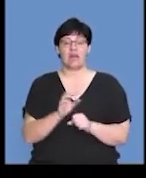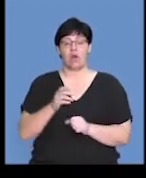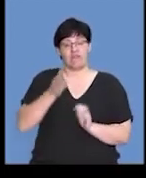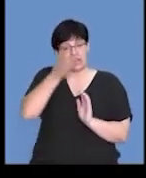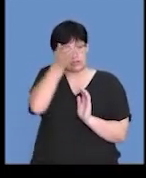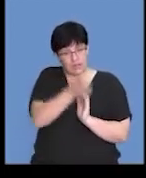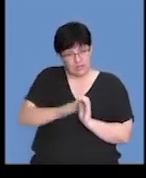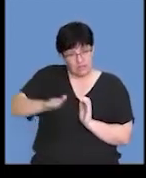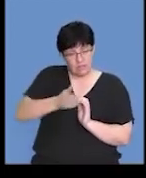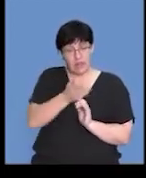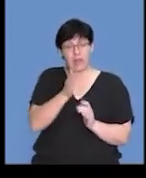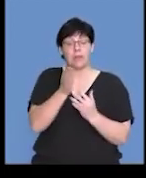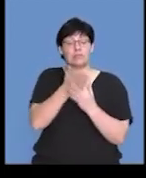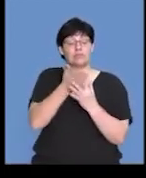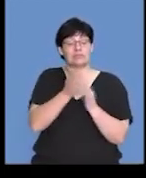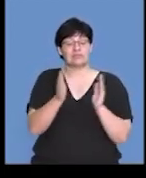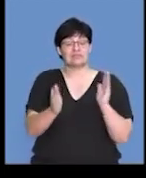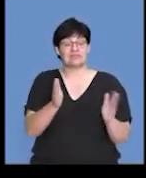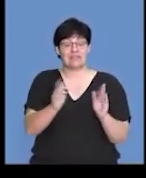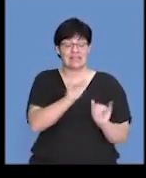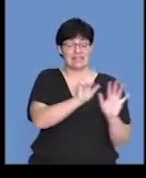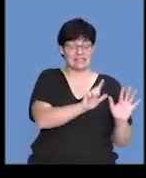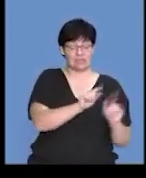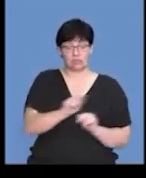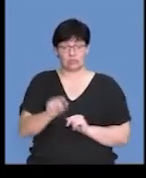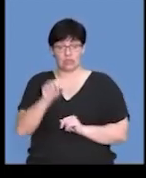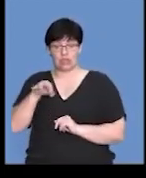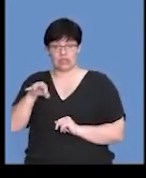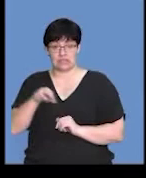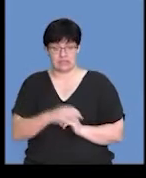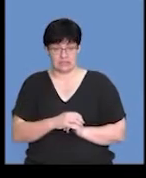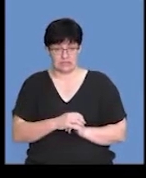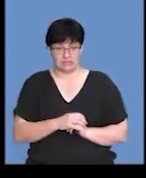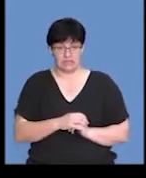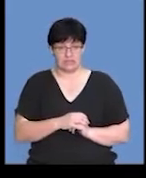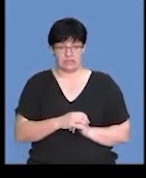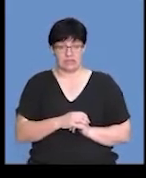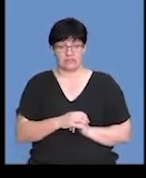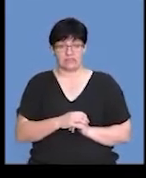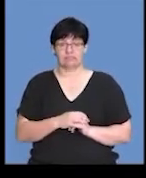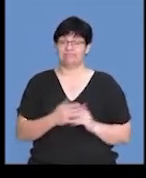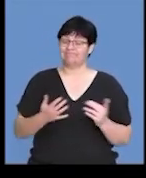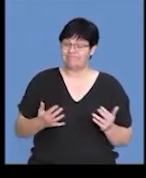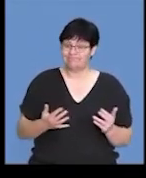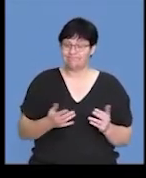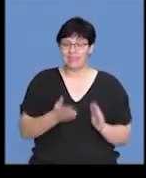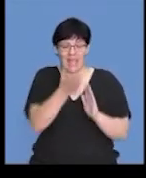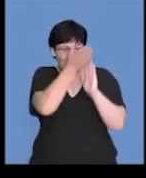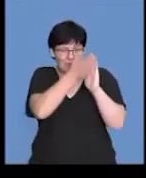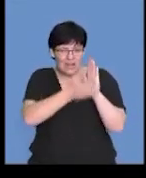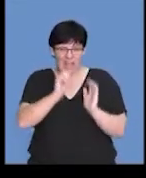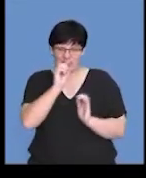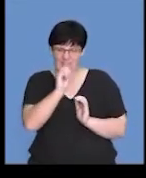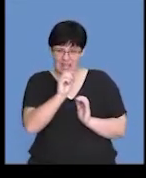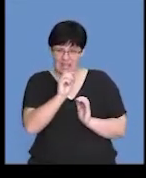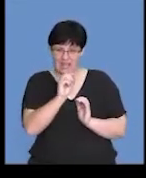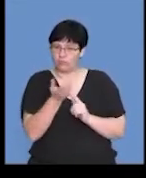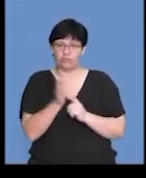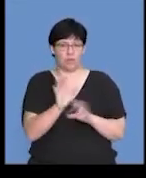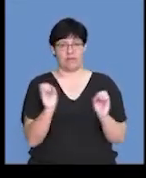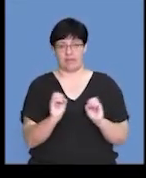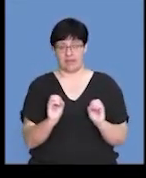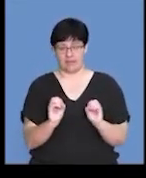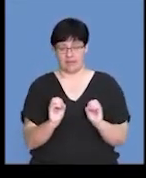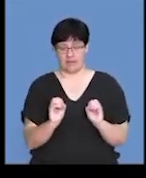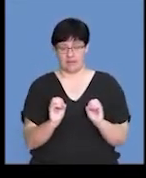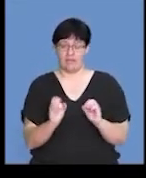endometrium between days 7 to day 13. Now, guys, the endometrium thickness hasn't been indicated here.